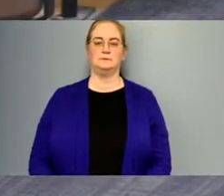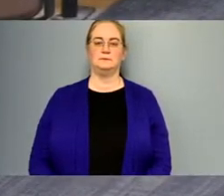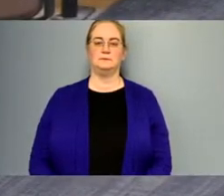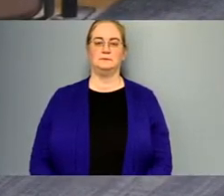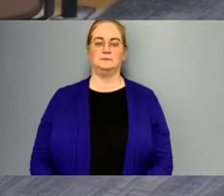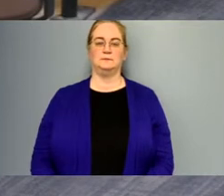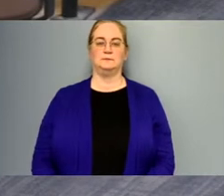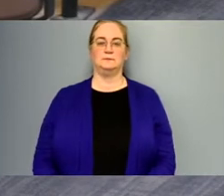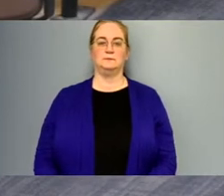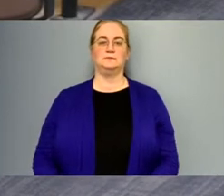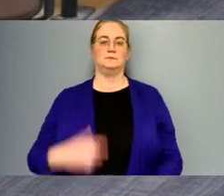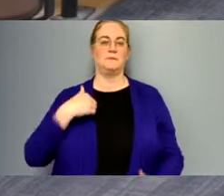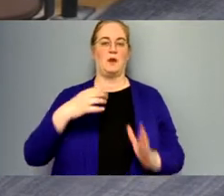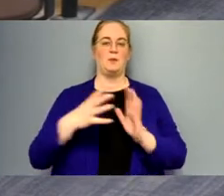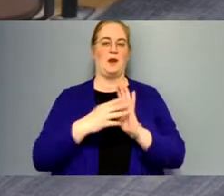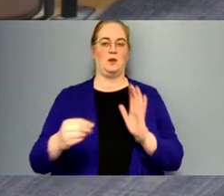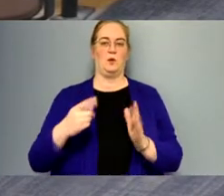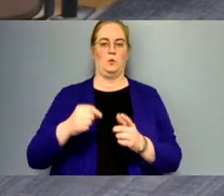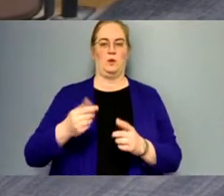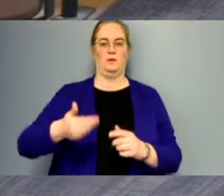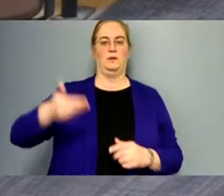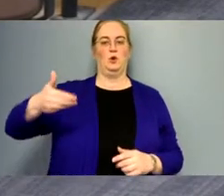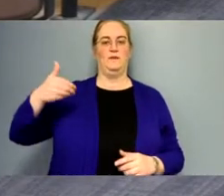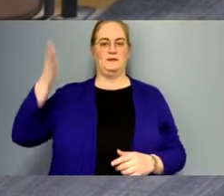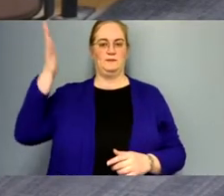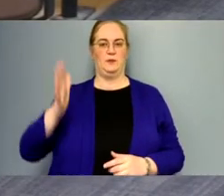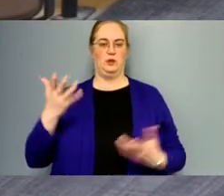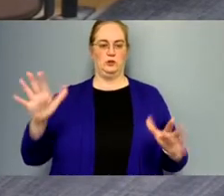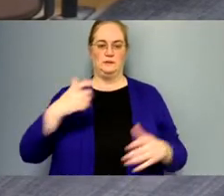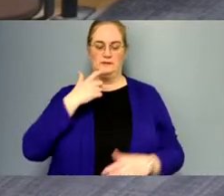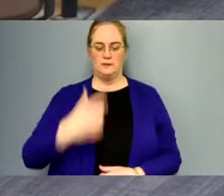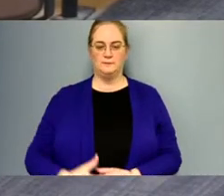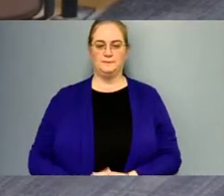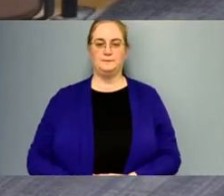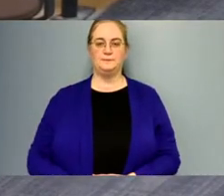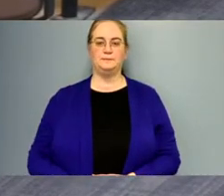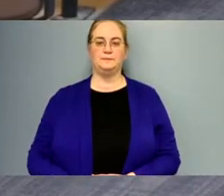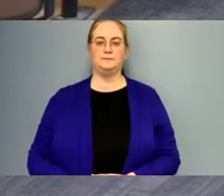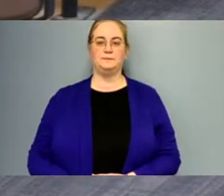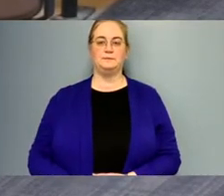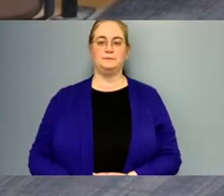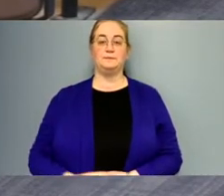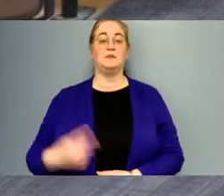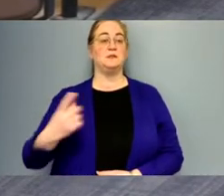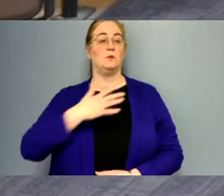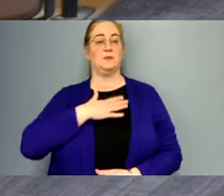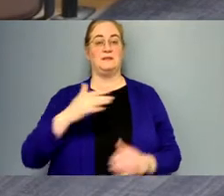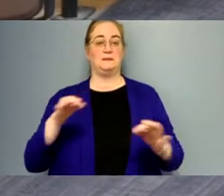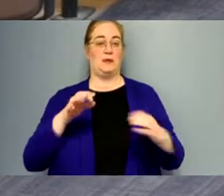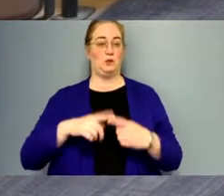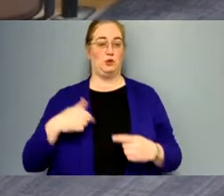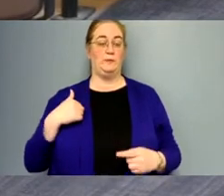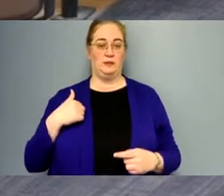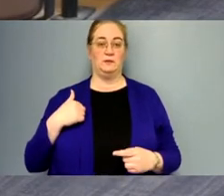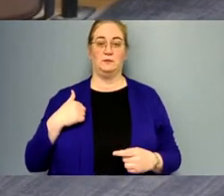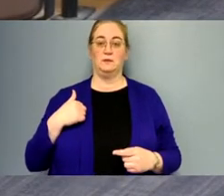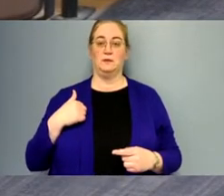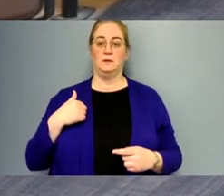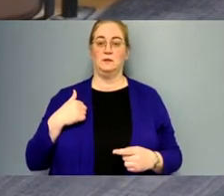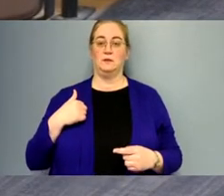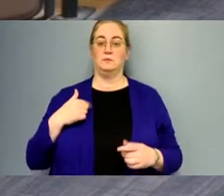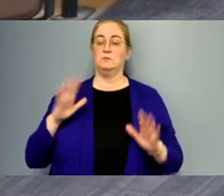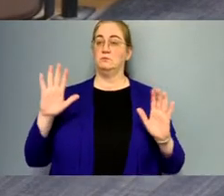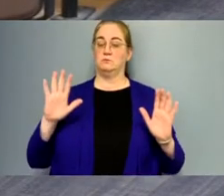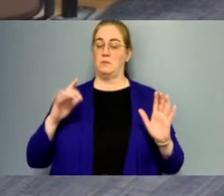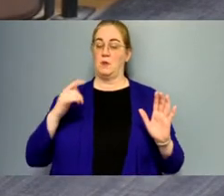i'm gonna echo what the previous speakers had said someone please explain to me i'm not